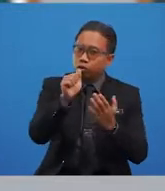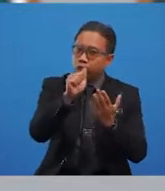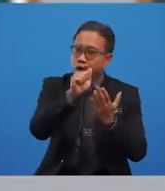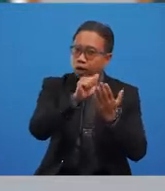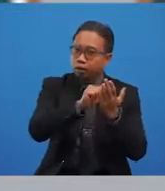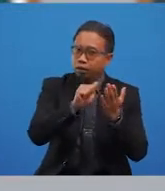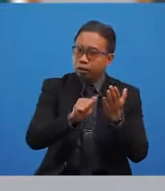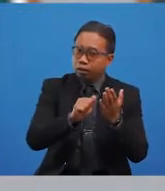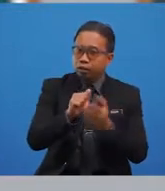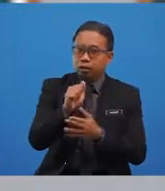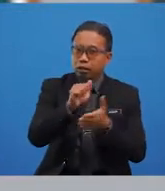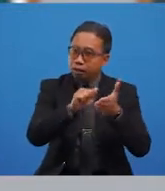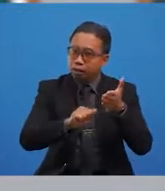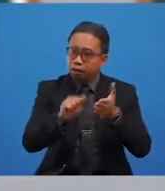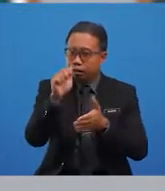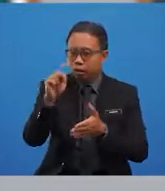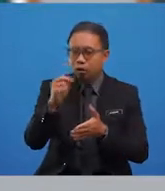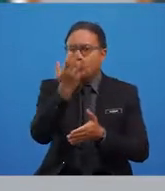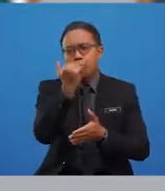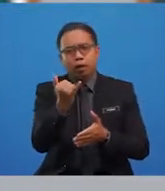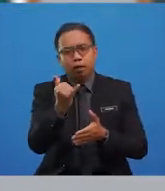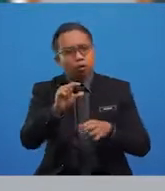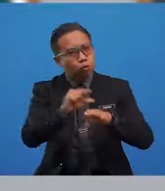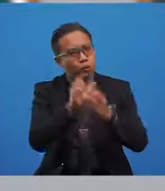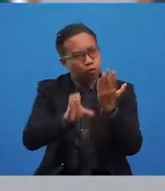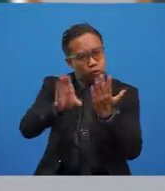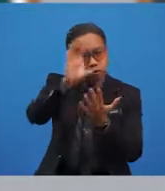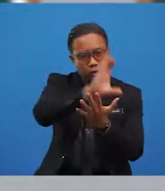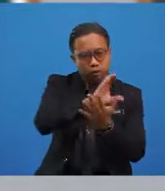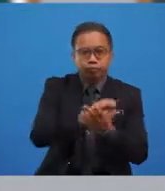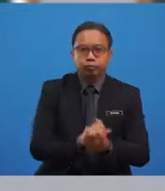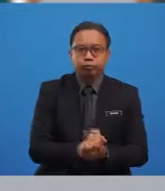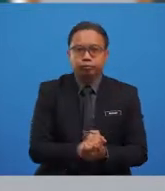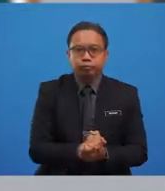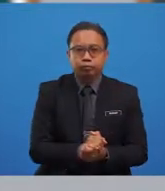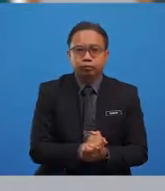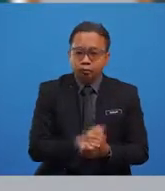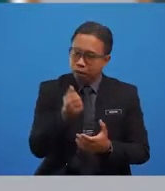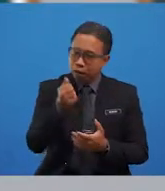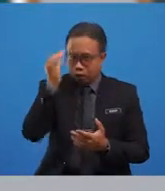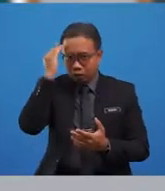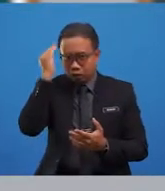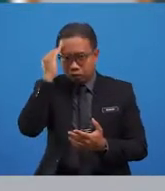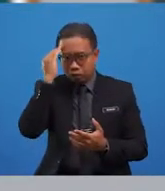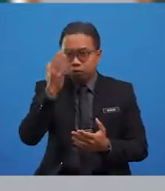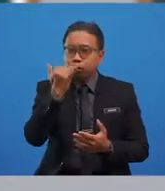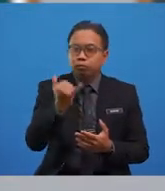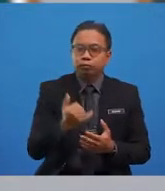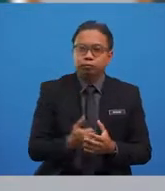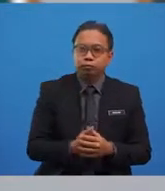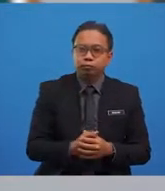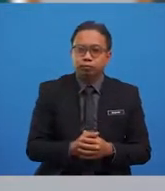before it. Do you know why this happened, boys and girls? Gramwis, do you know why this happened? Um,